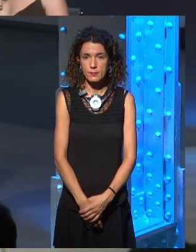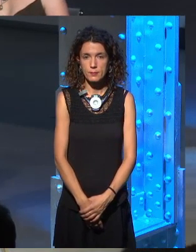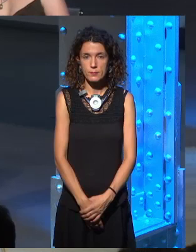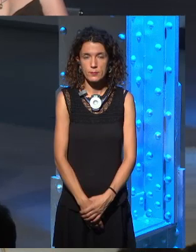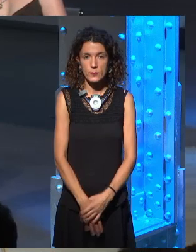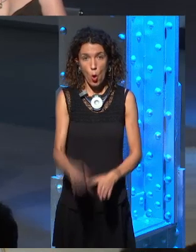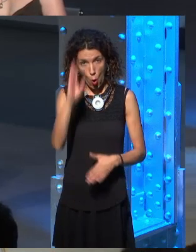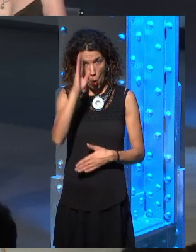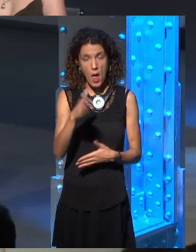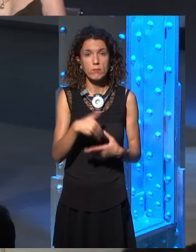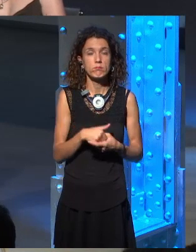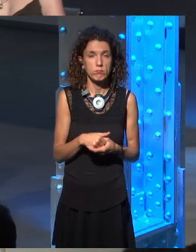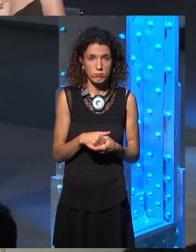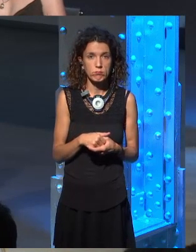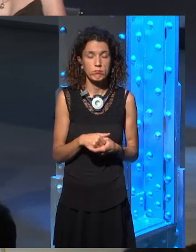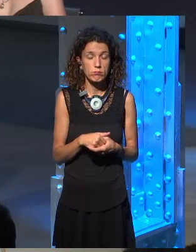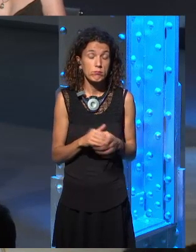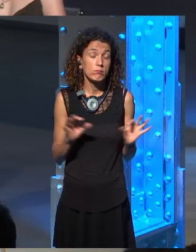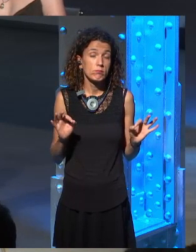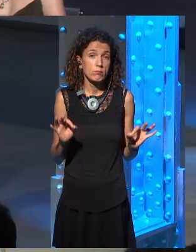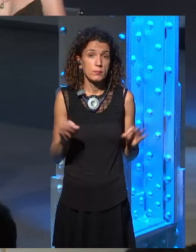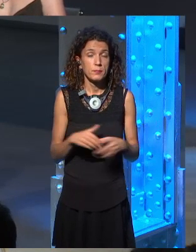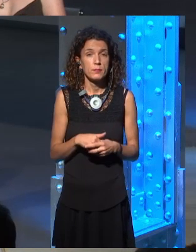Muy buenas. Good evening.